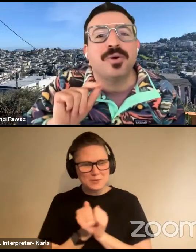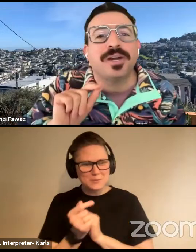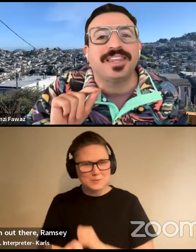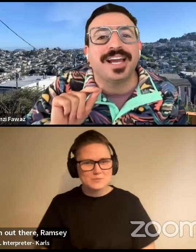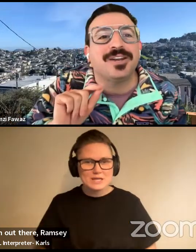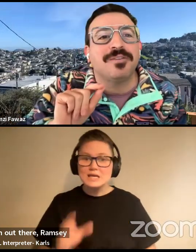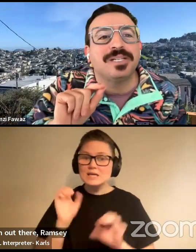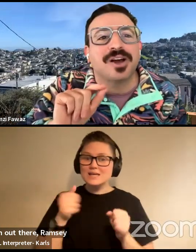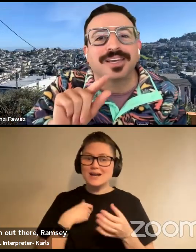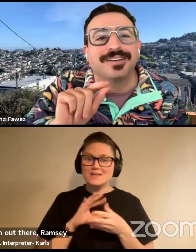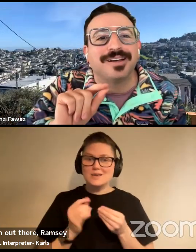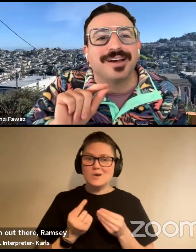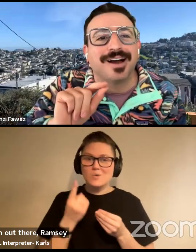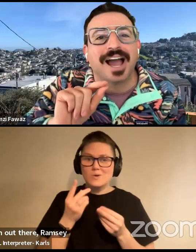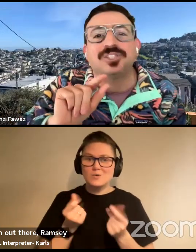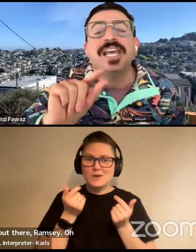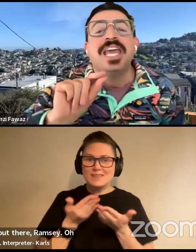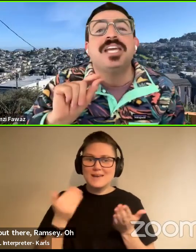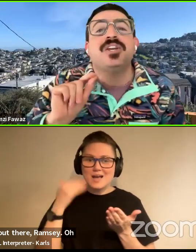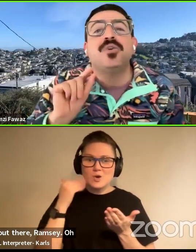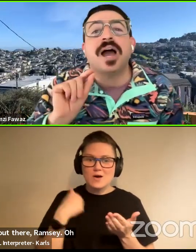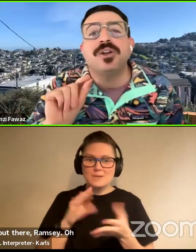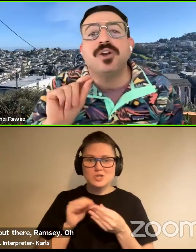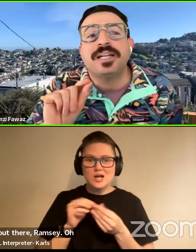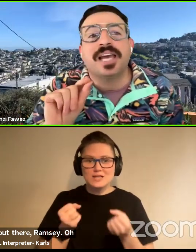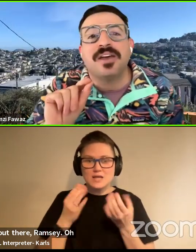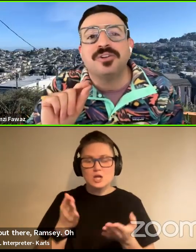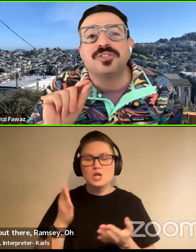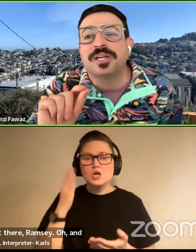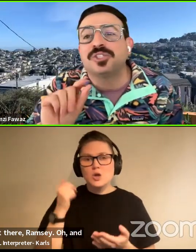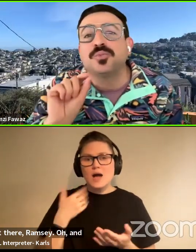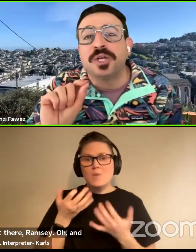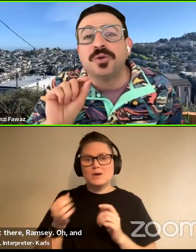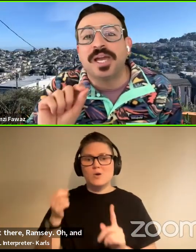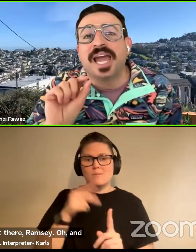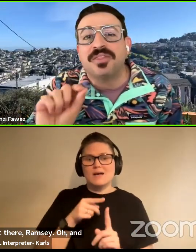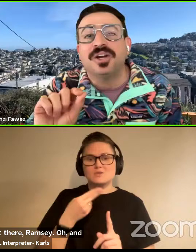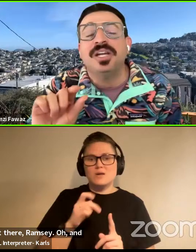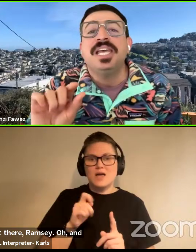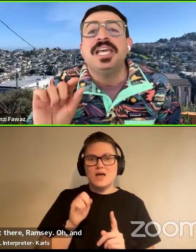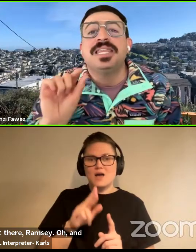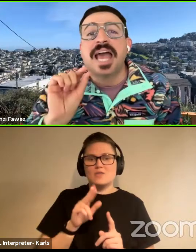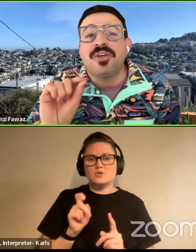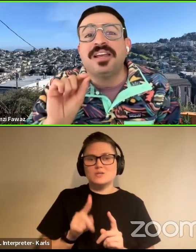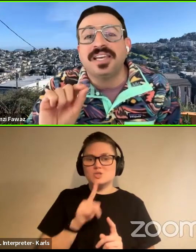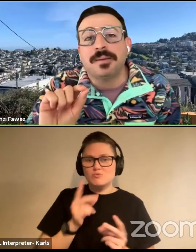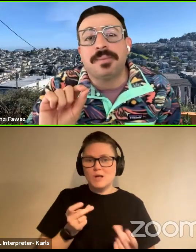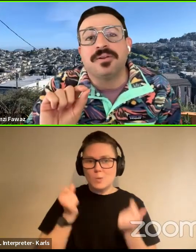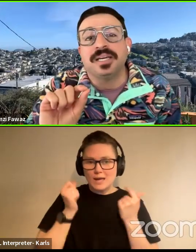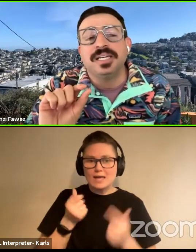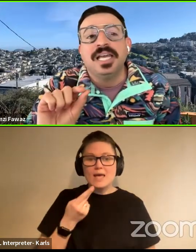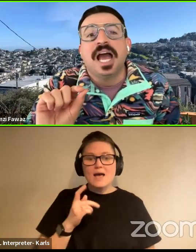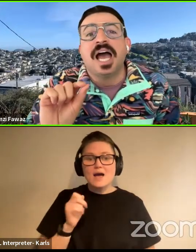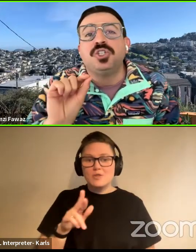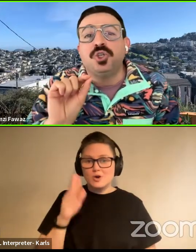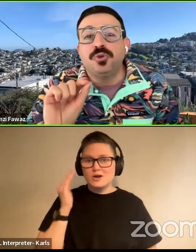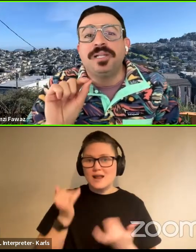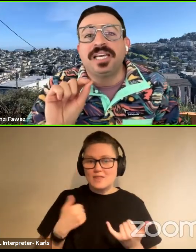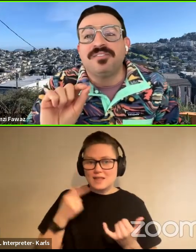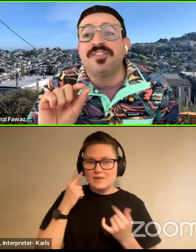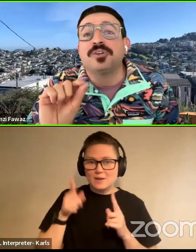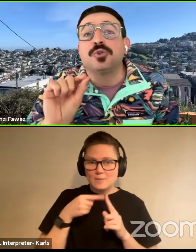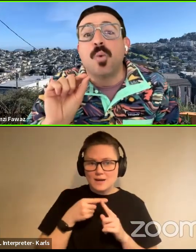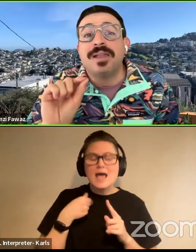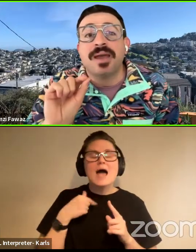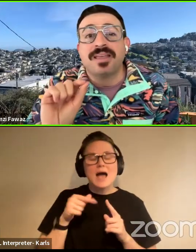Um, I say one quick thing. I know I've been talking a lot. just, you know, I want to go back to Heather's question real quick, Heather. Now that I think about it, I